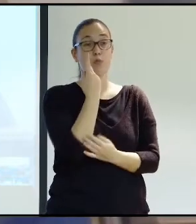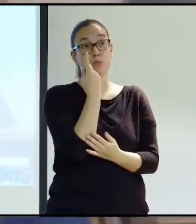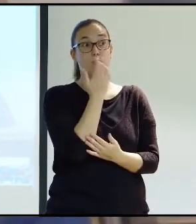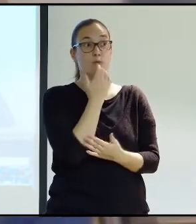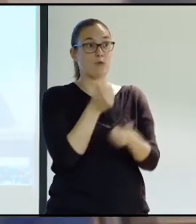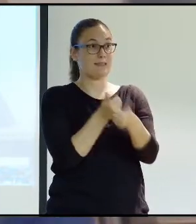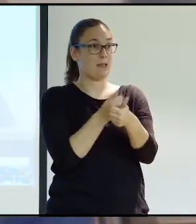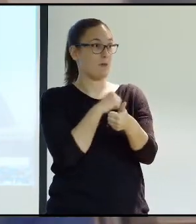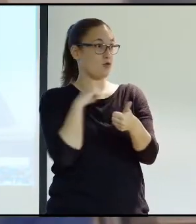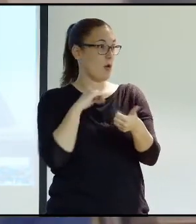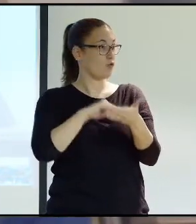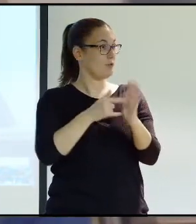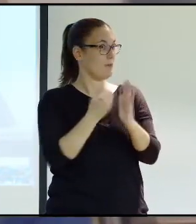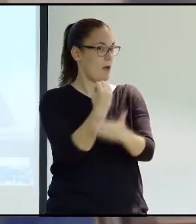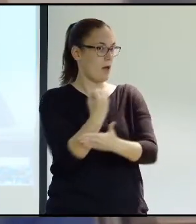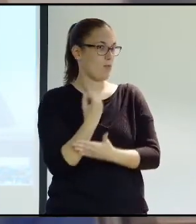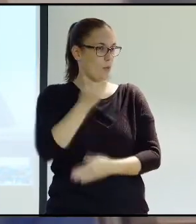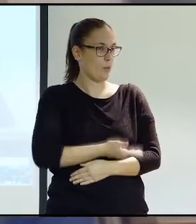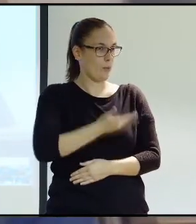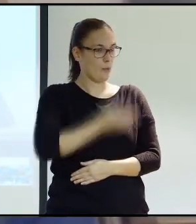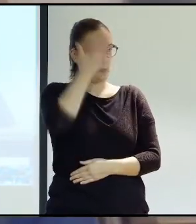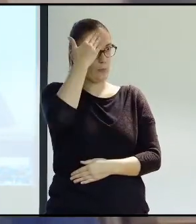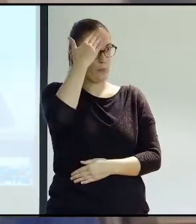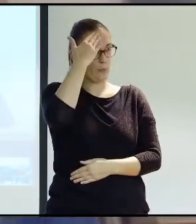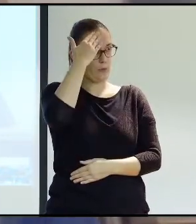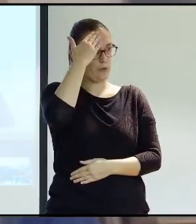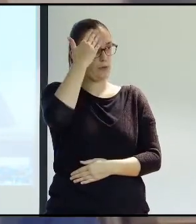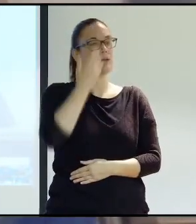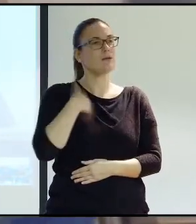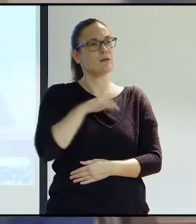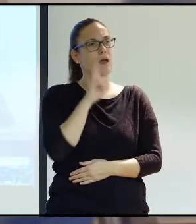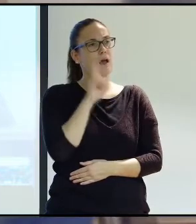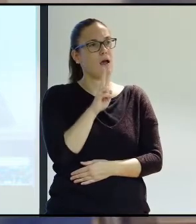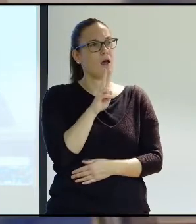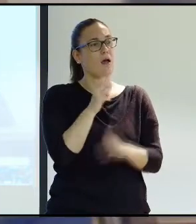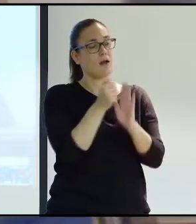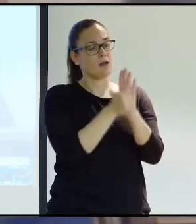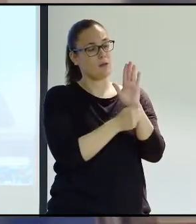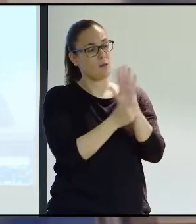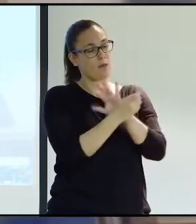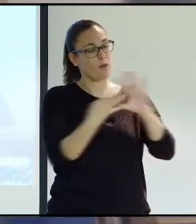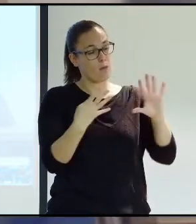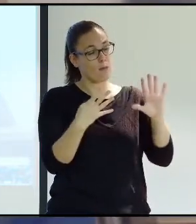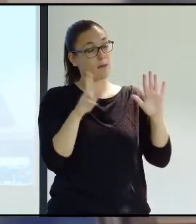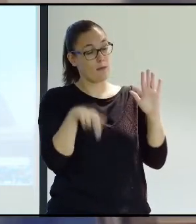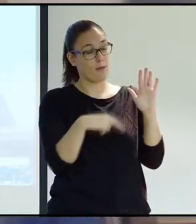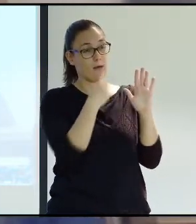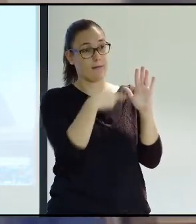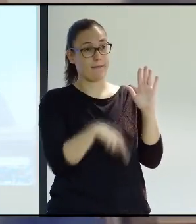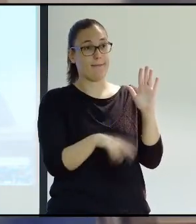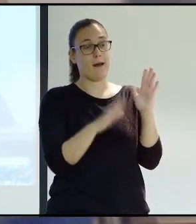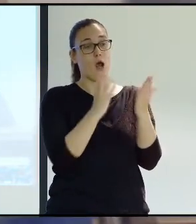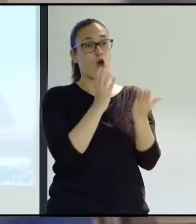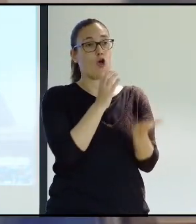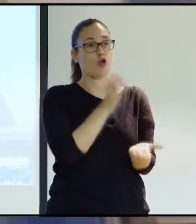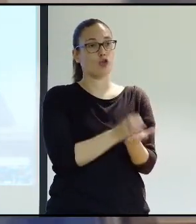using support systems. They've seen how important that is, and we've also seen that